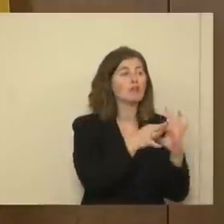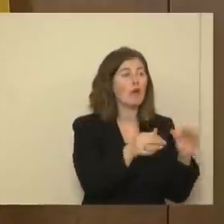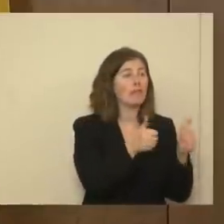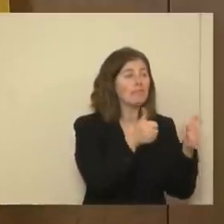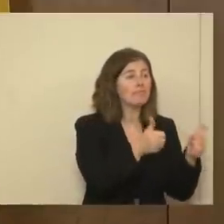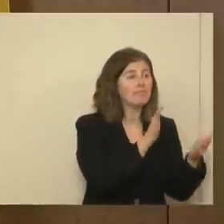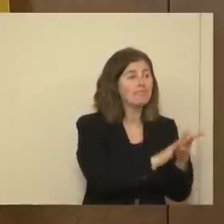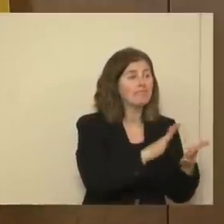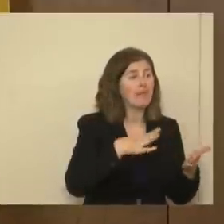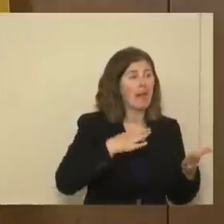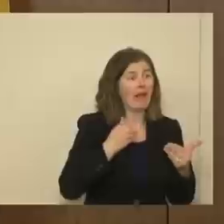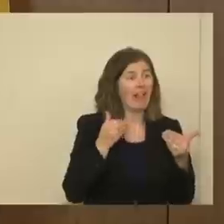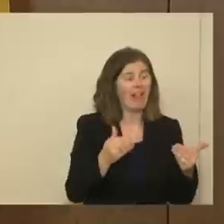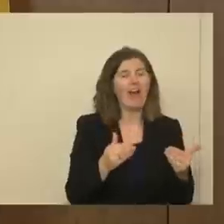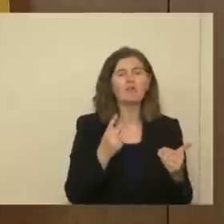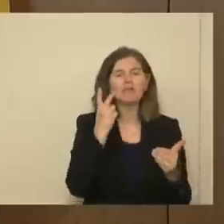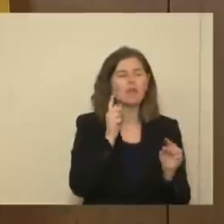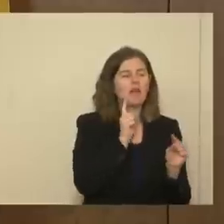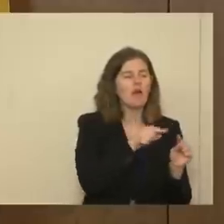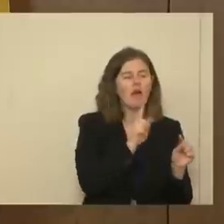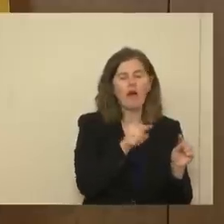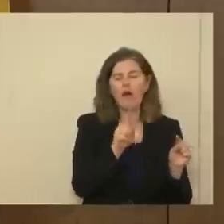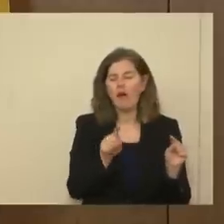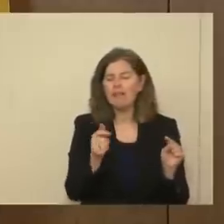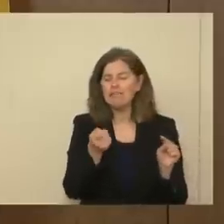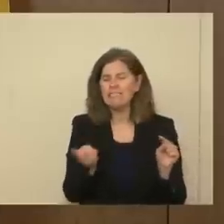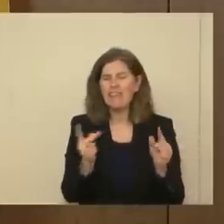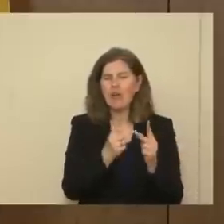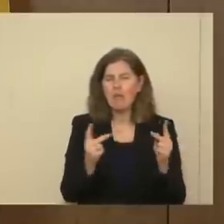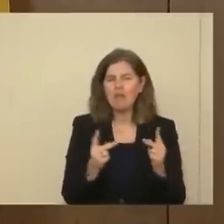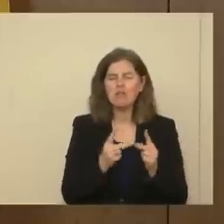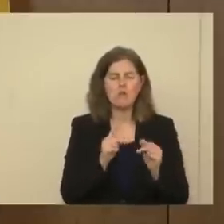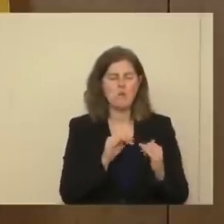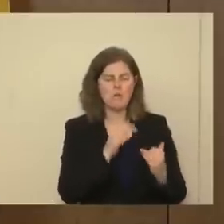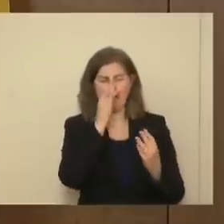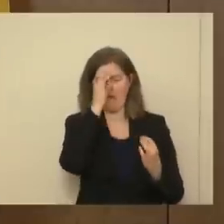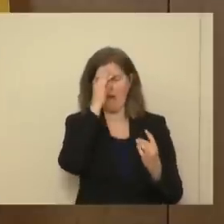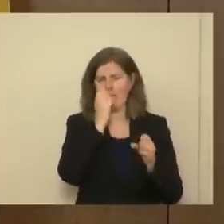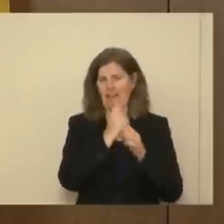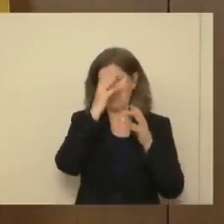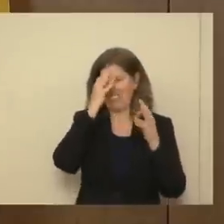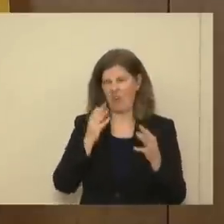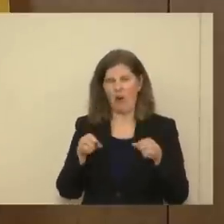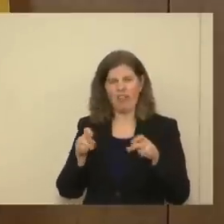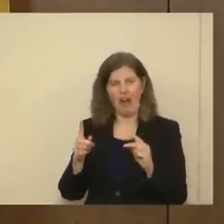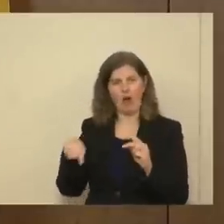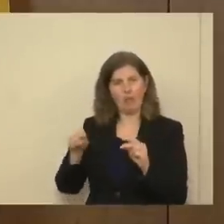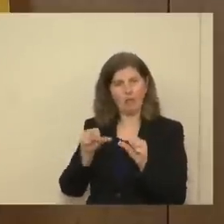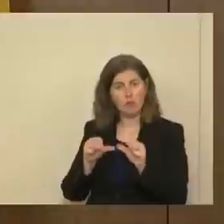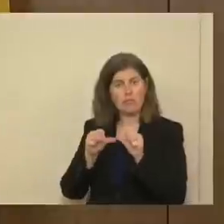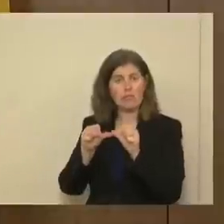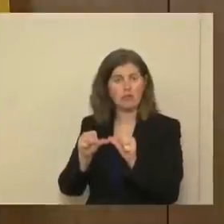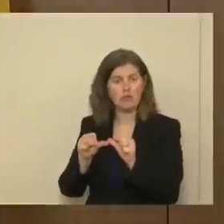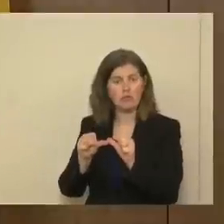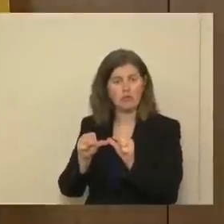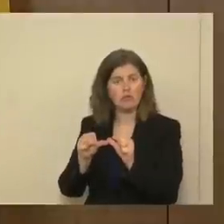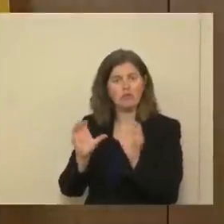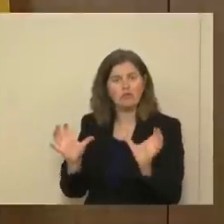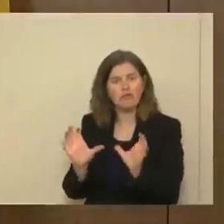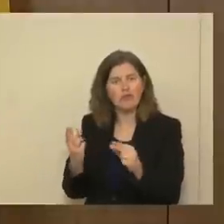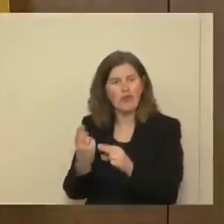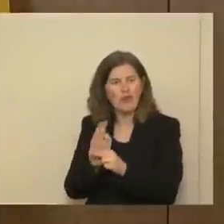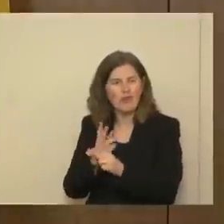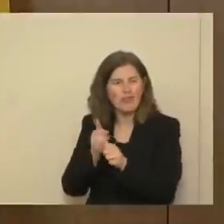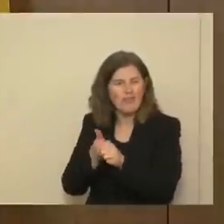see it apply in a couple of places. But we might be able to make decisions that would allow them to continue to promote their COVID-safe